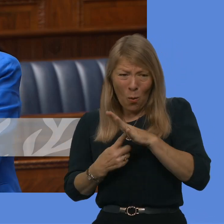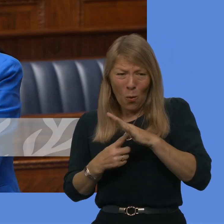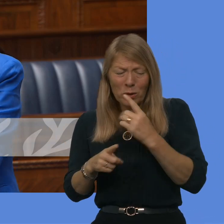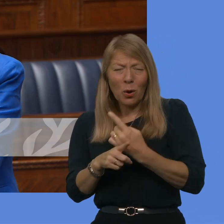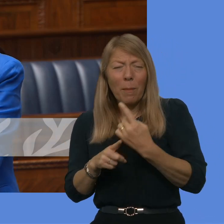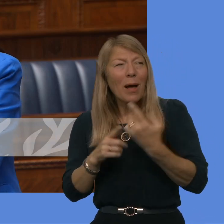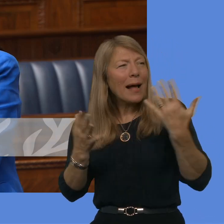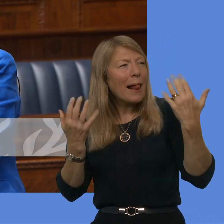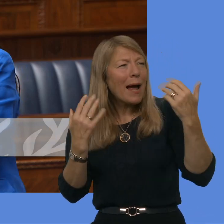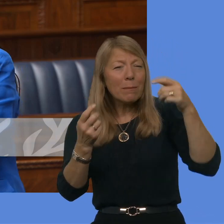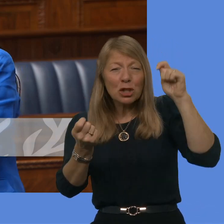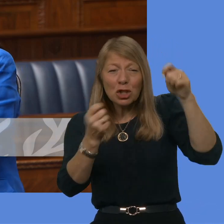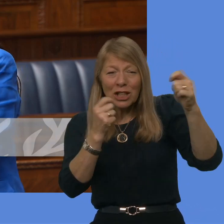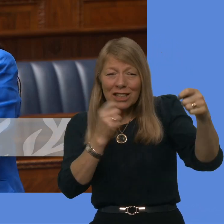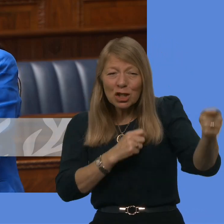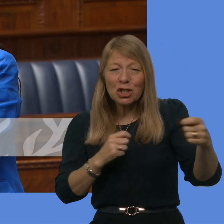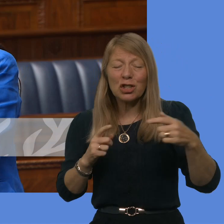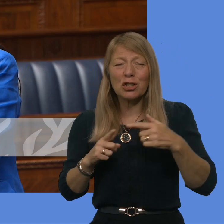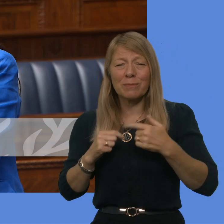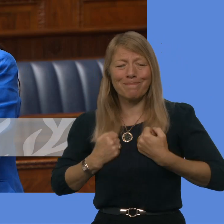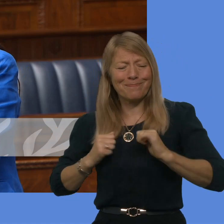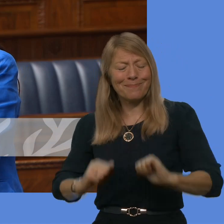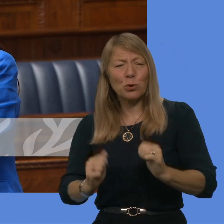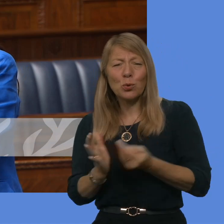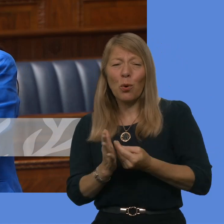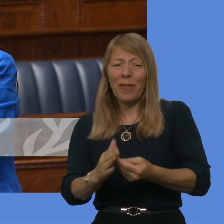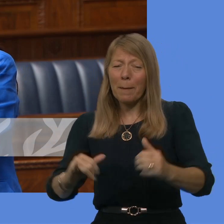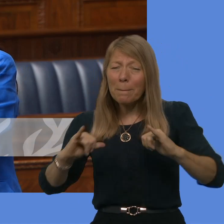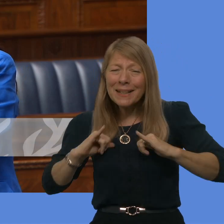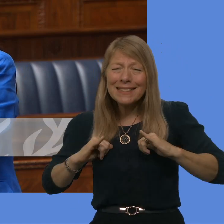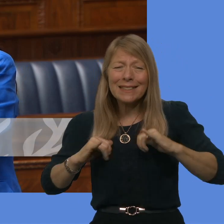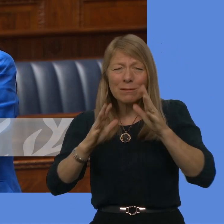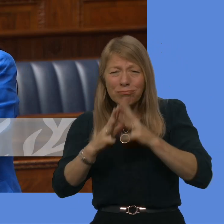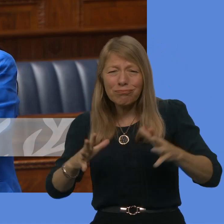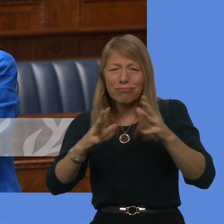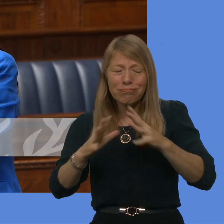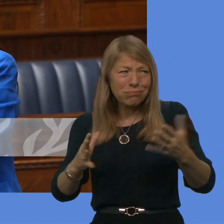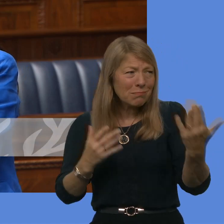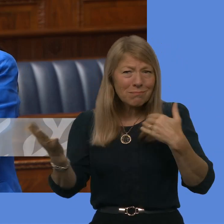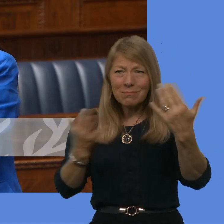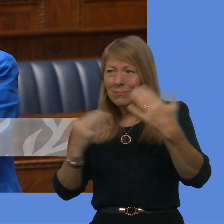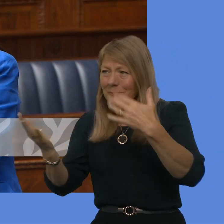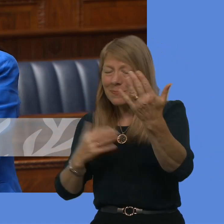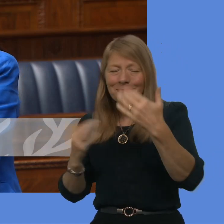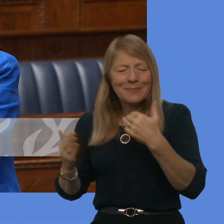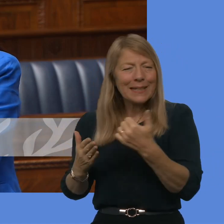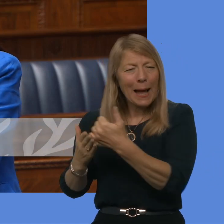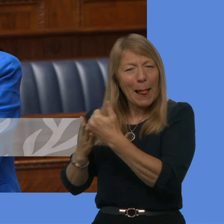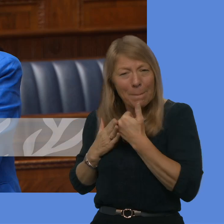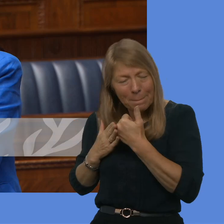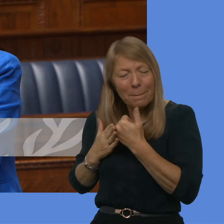growing our economy, the way that we operate within the international space. All of these issues will be helped by closer